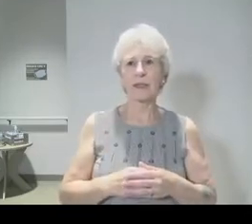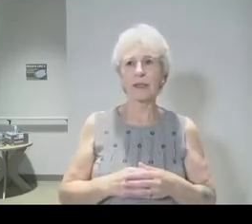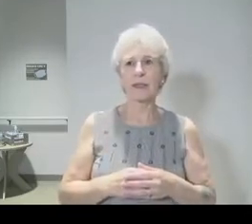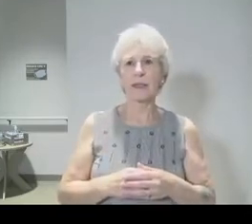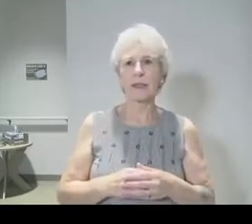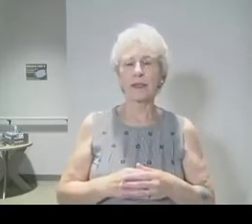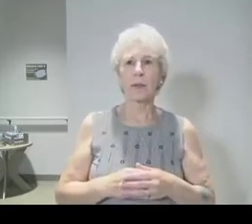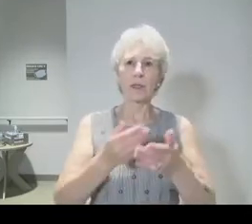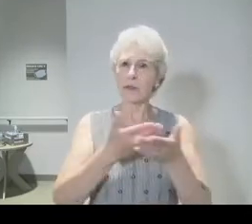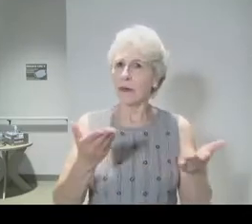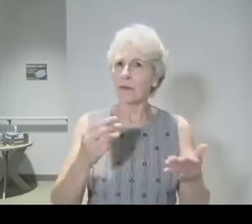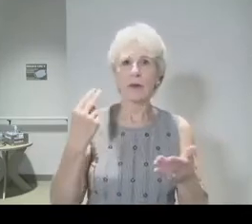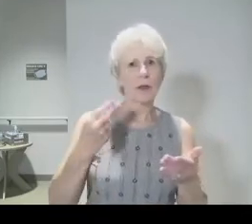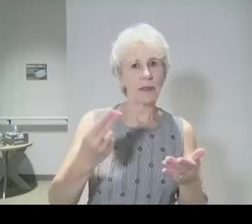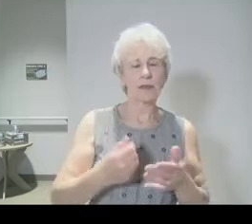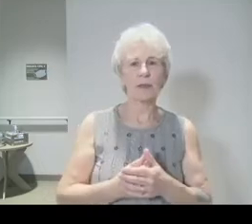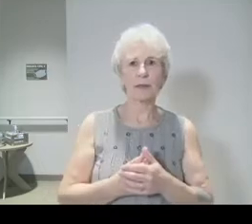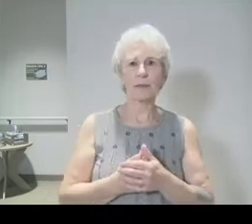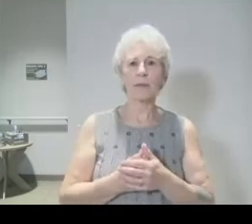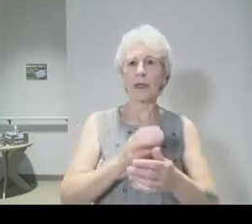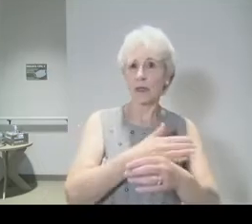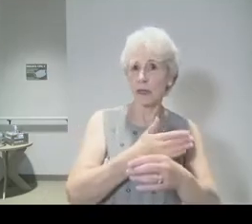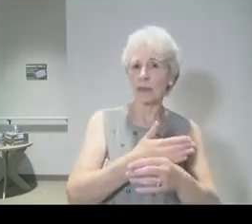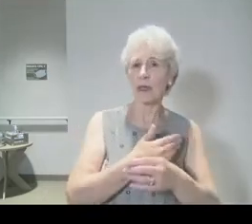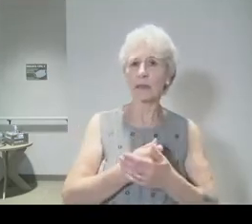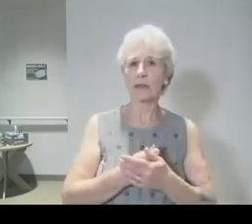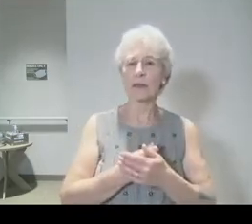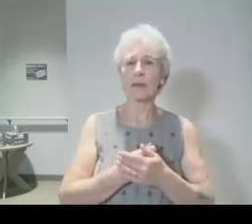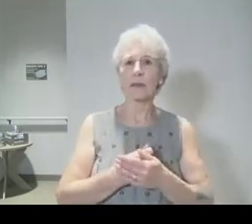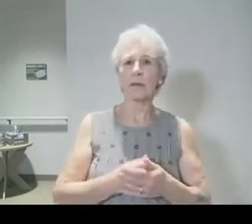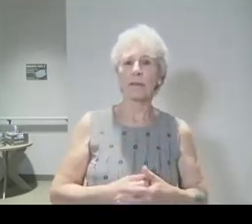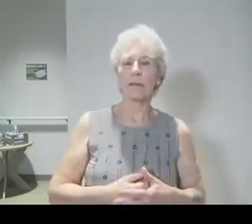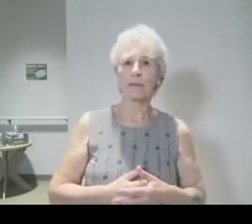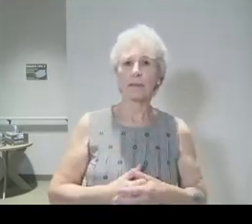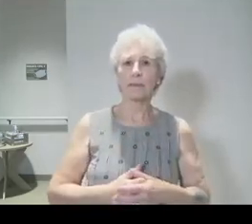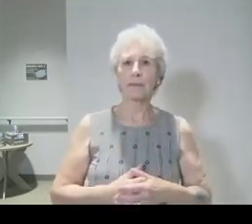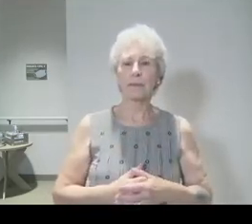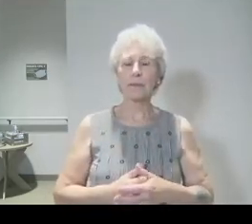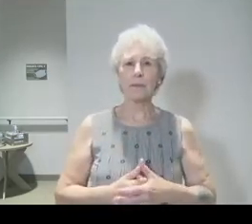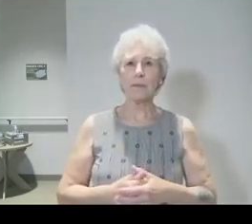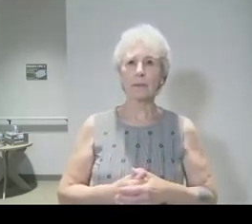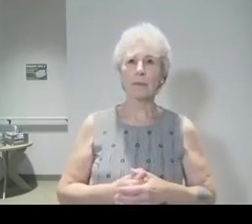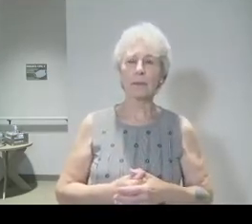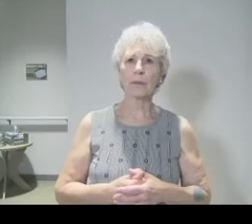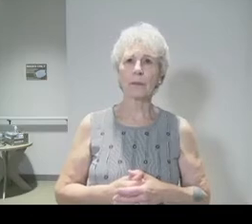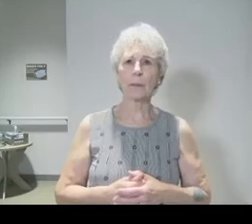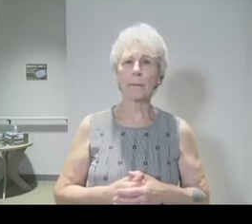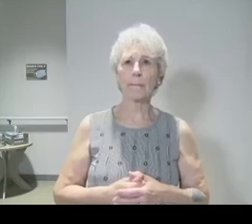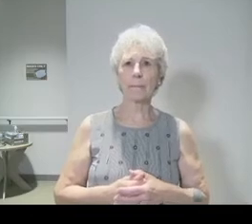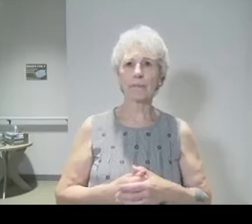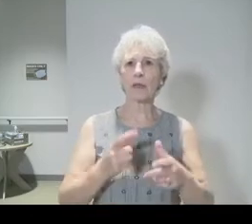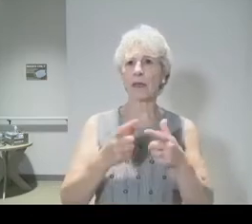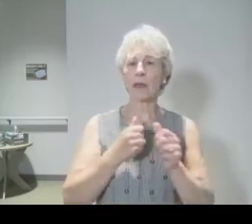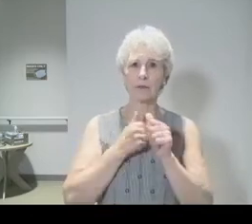113 through 118 was their hymn book for this celebration. And then